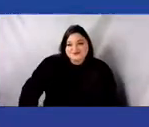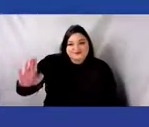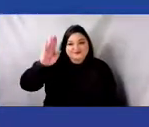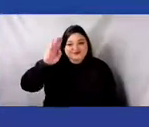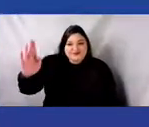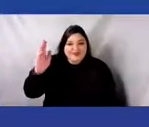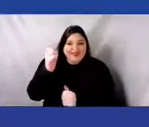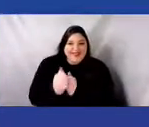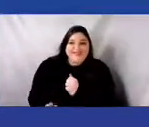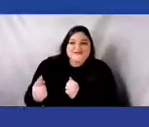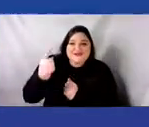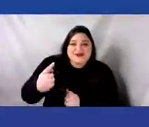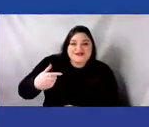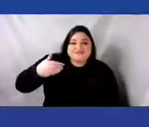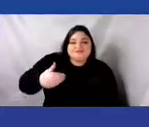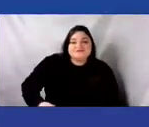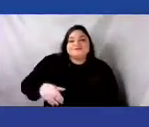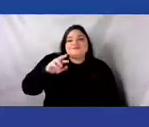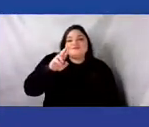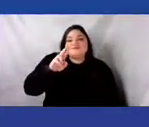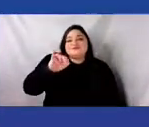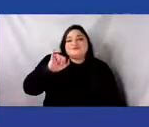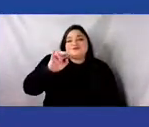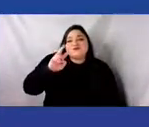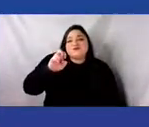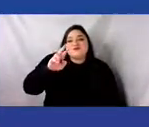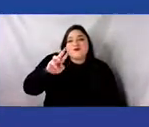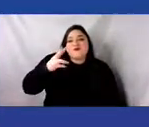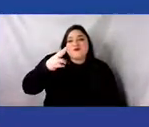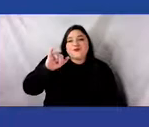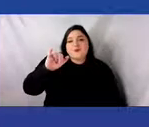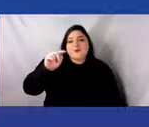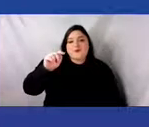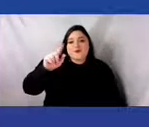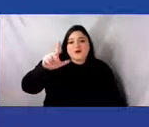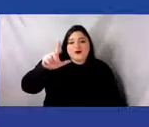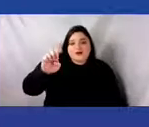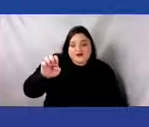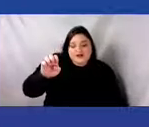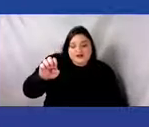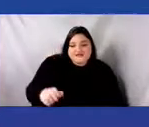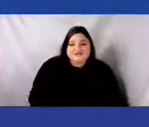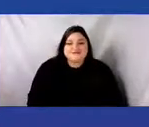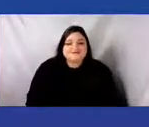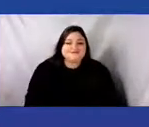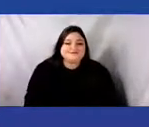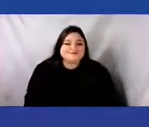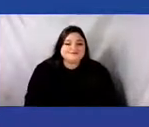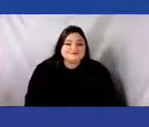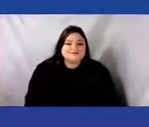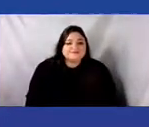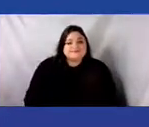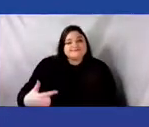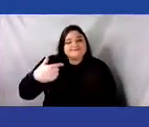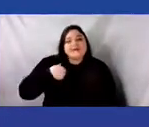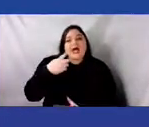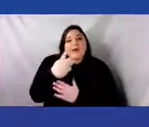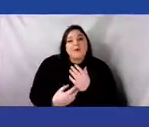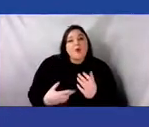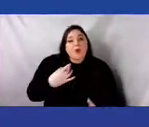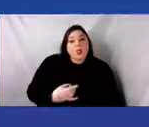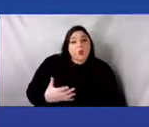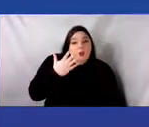My name is River Whittle. I am both white and Native